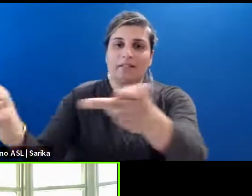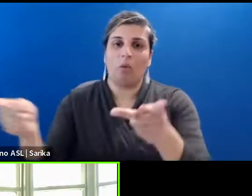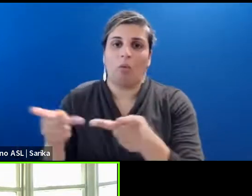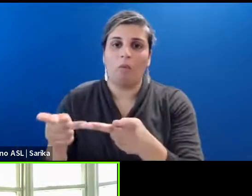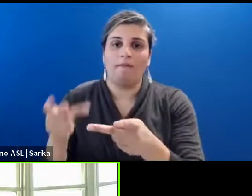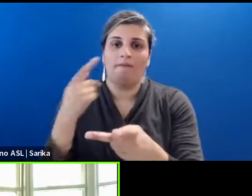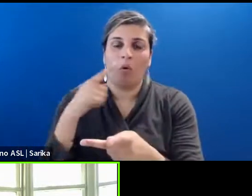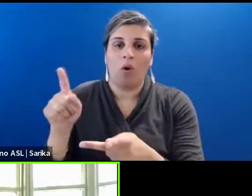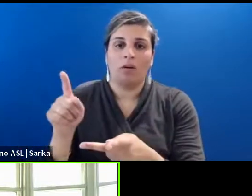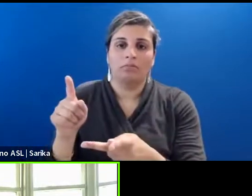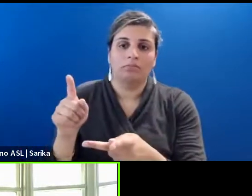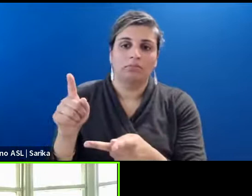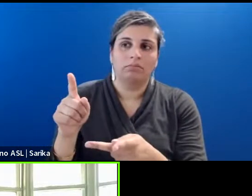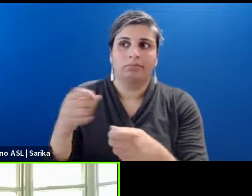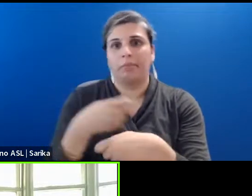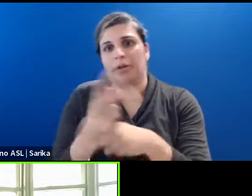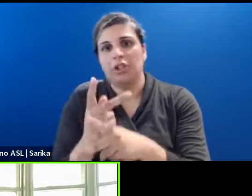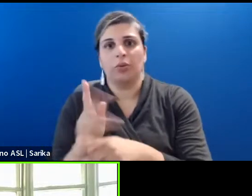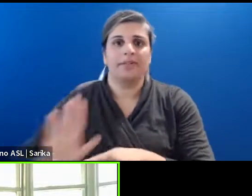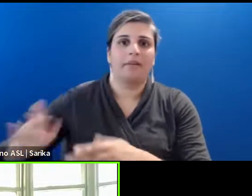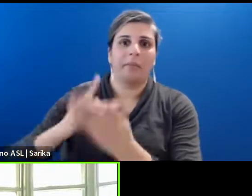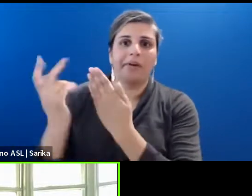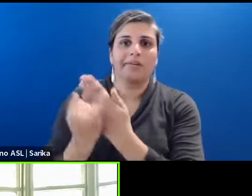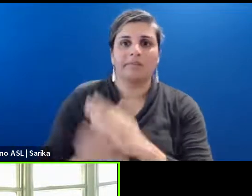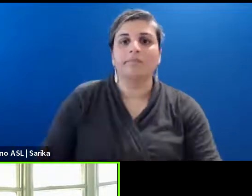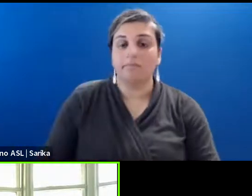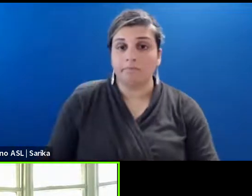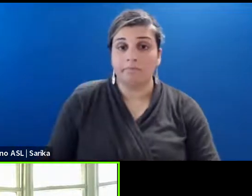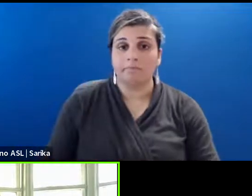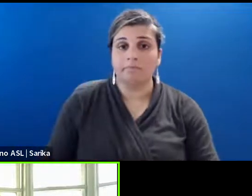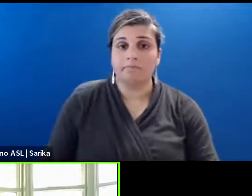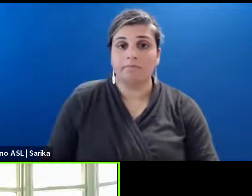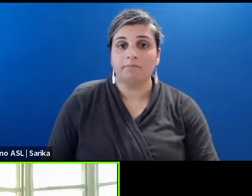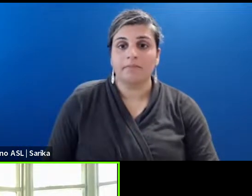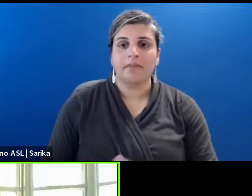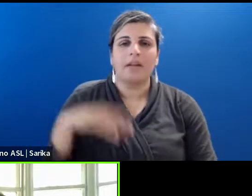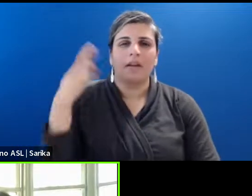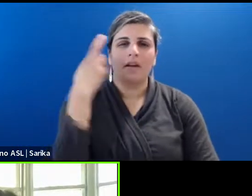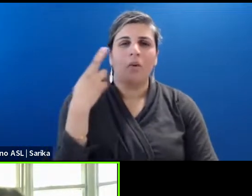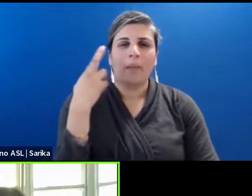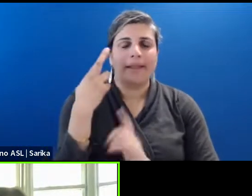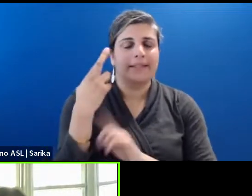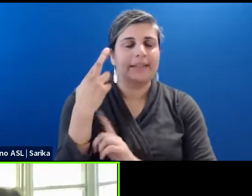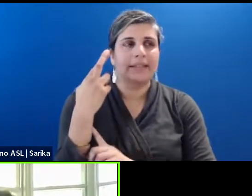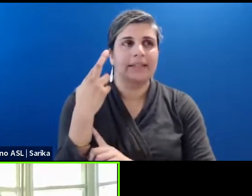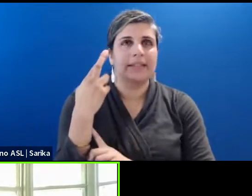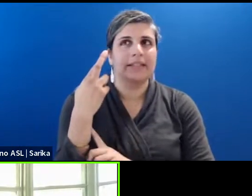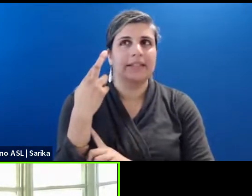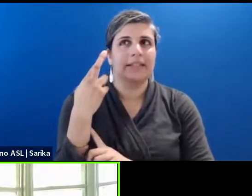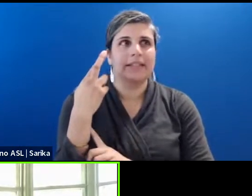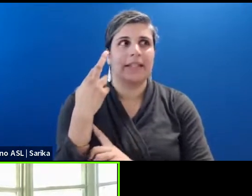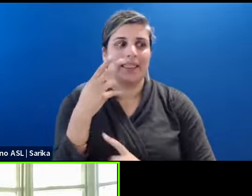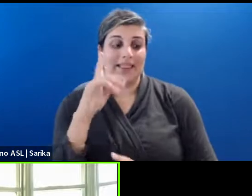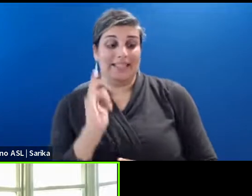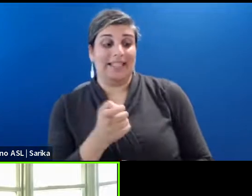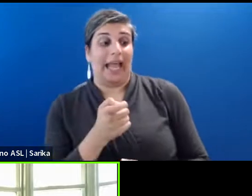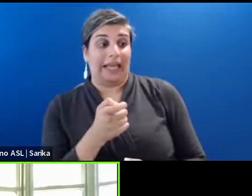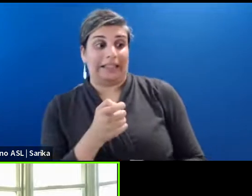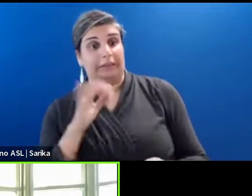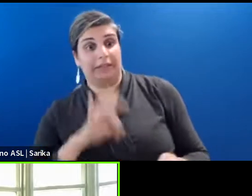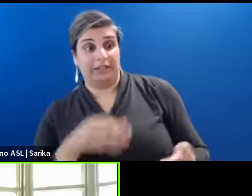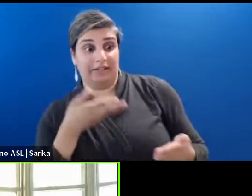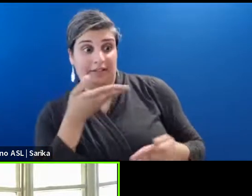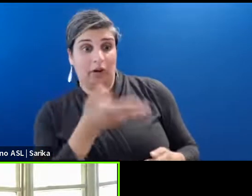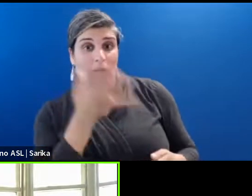produce their project. And the reason these incentives exist is